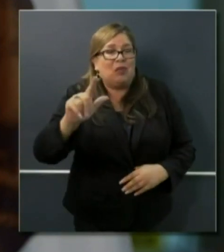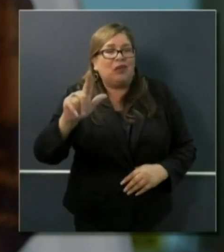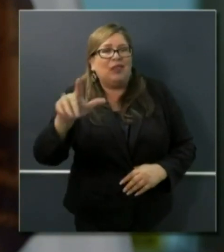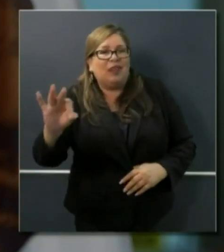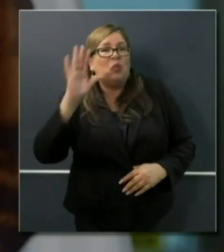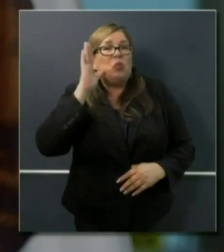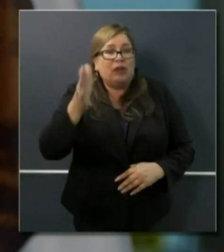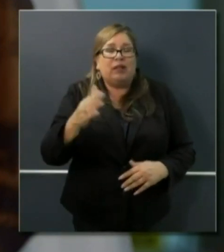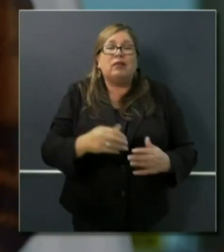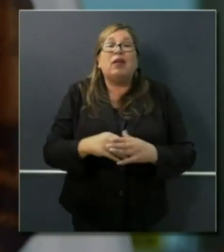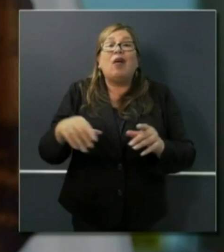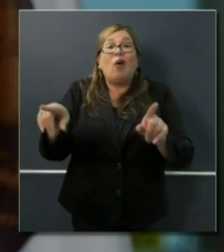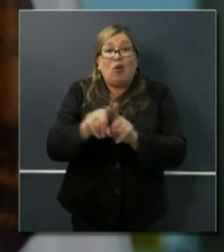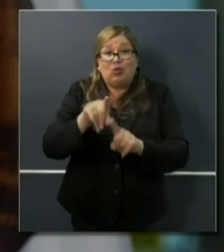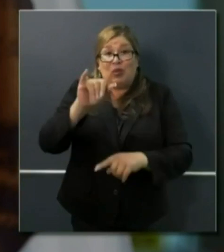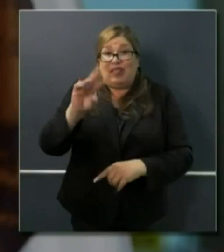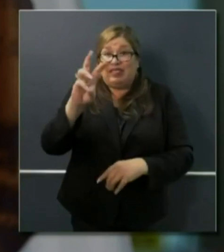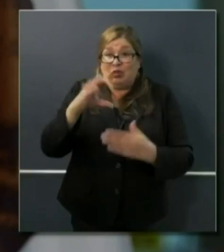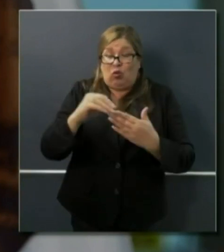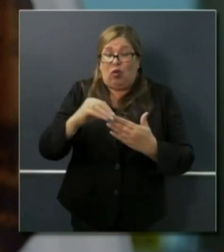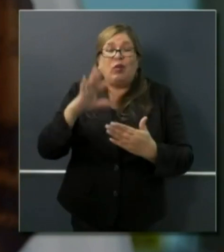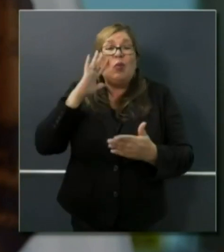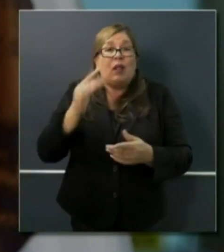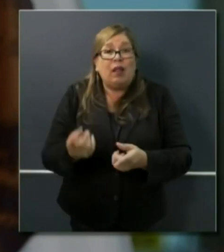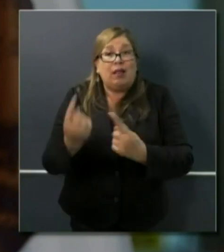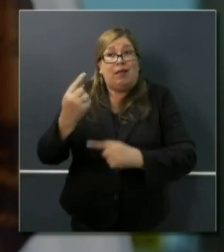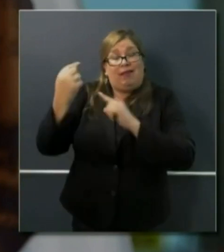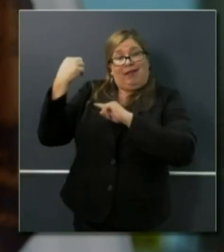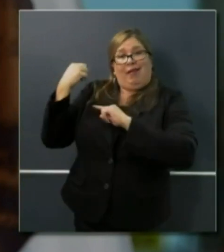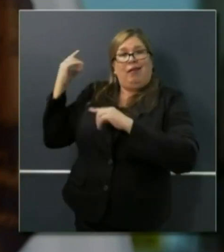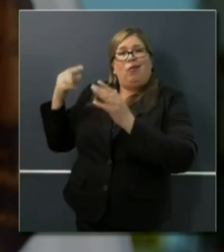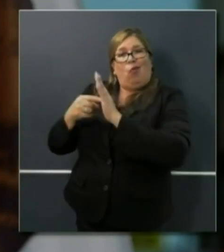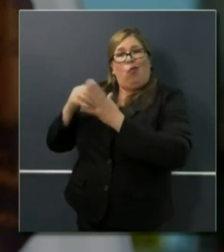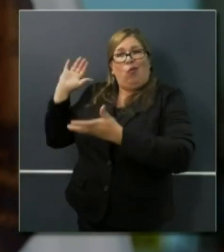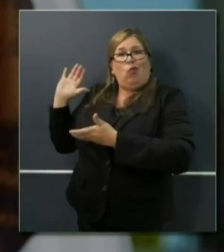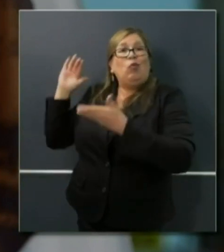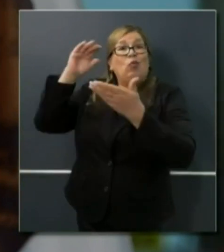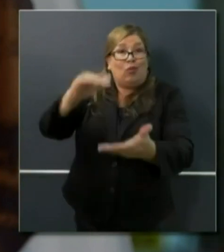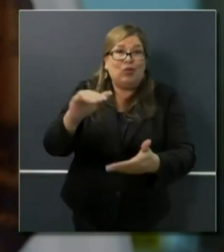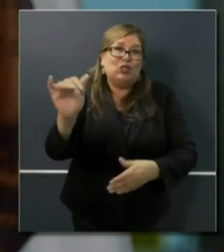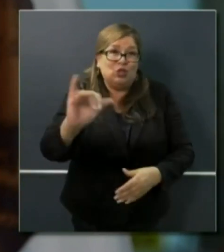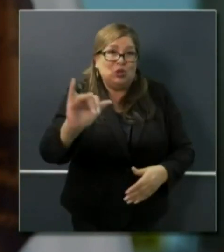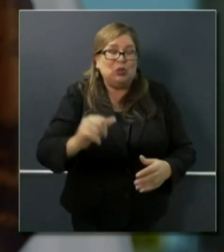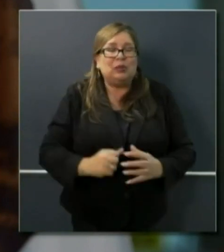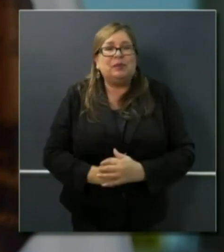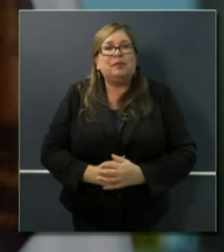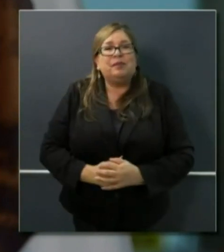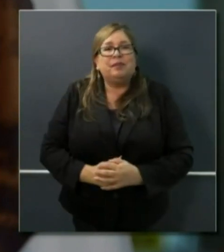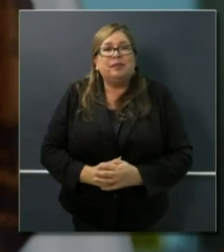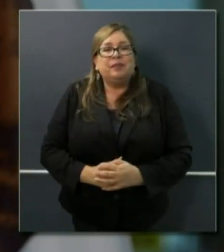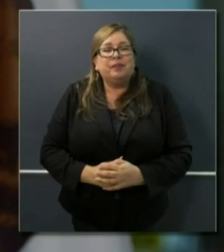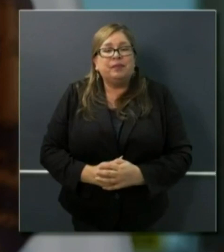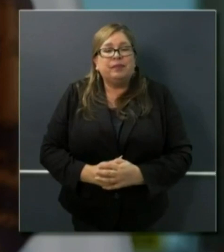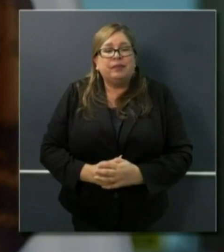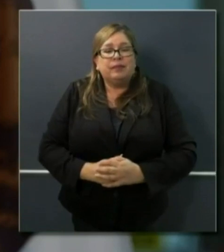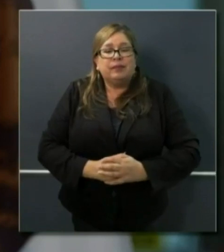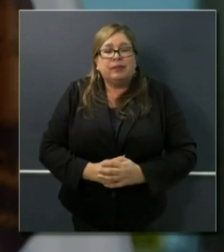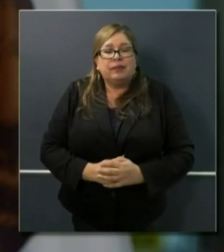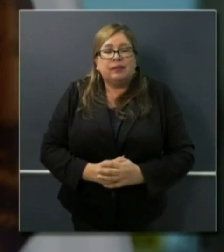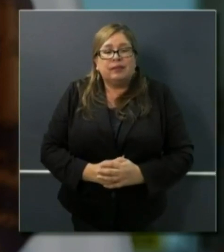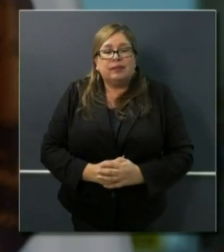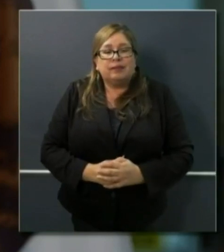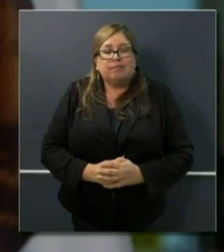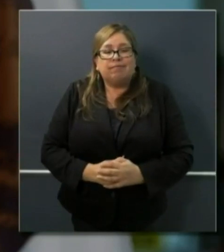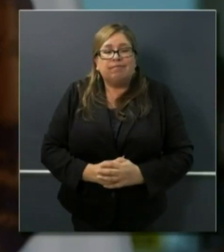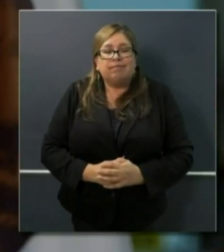I'll just add one last thing. There's been a lot of conversation about the technology limits here